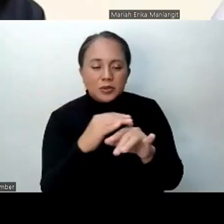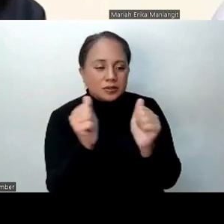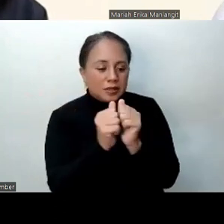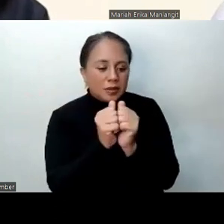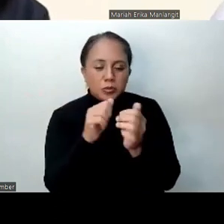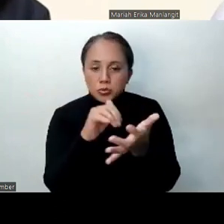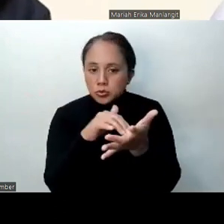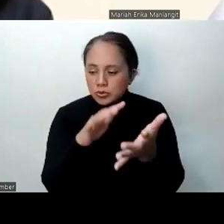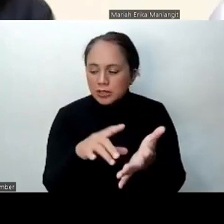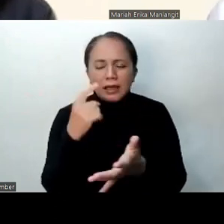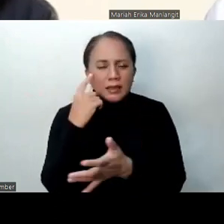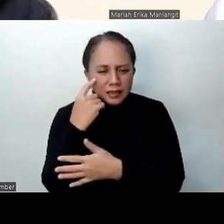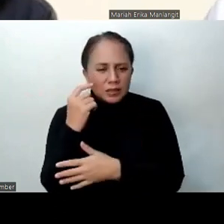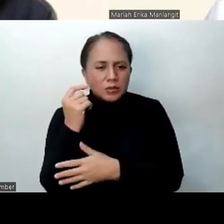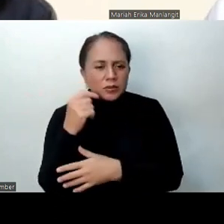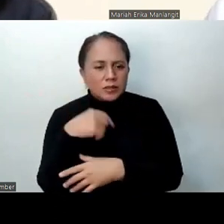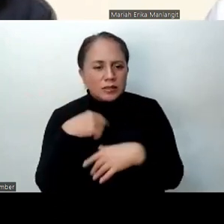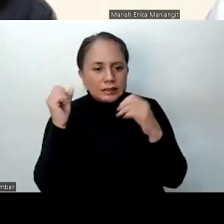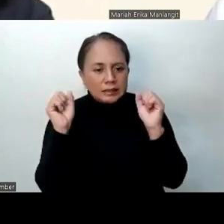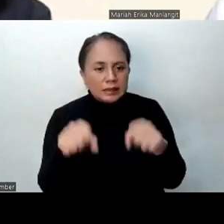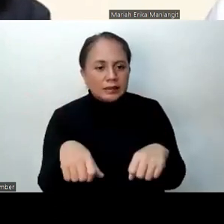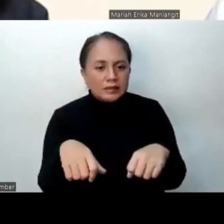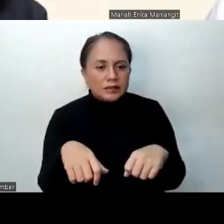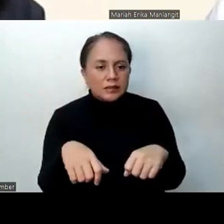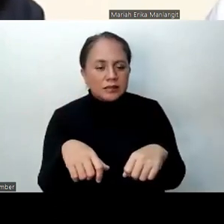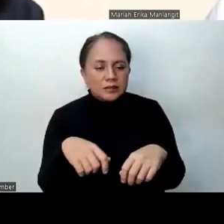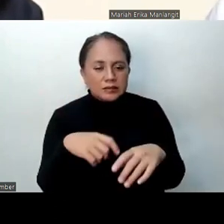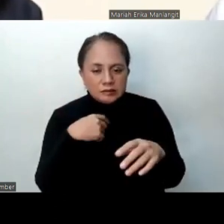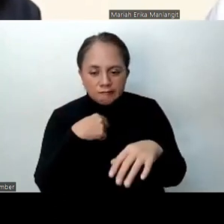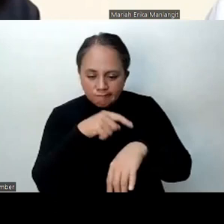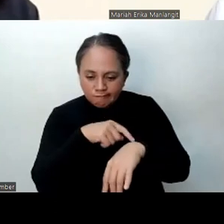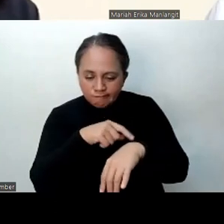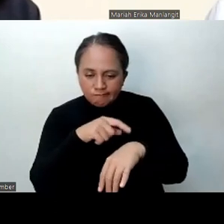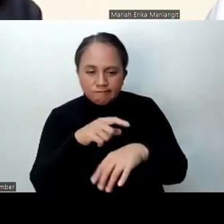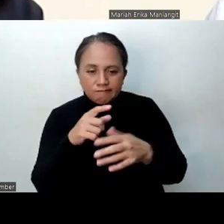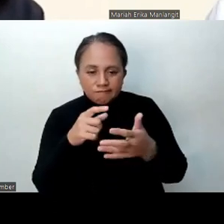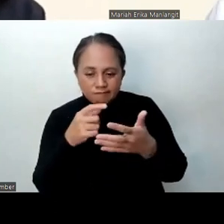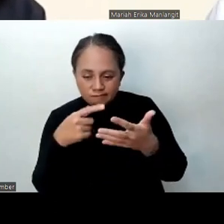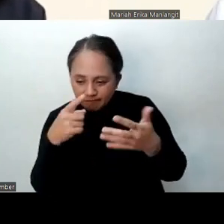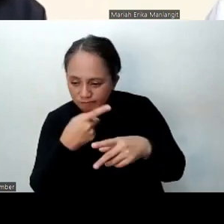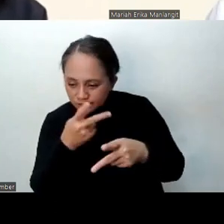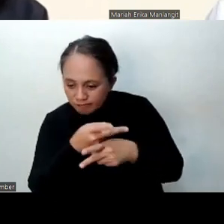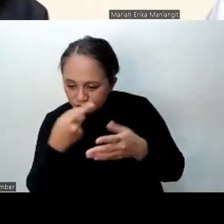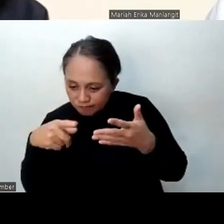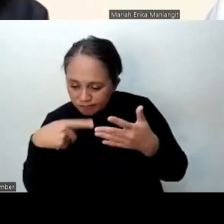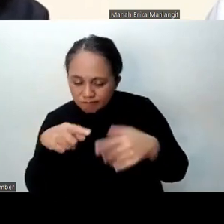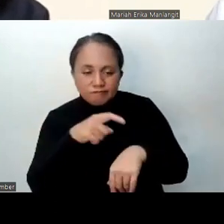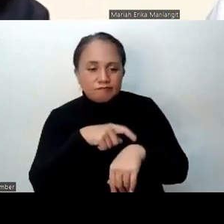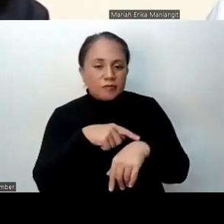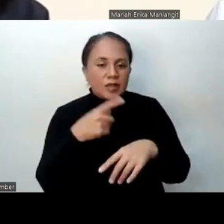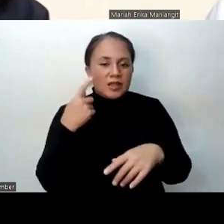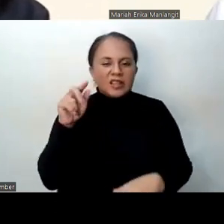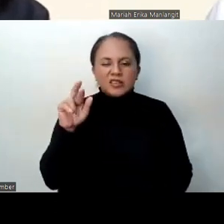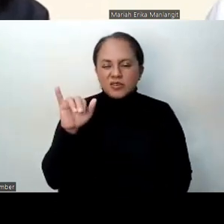So I think we would be able to time it in that way. I think Trang was able,